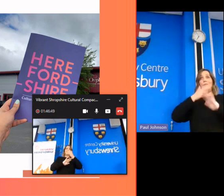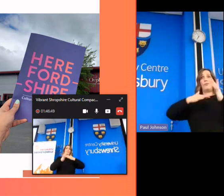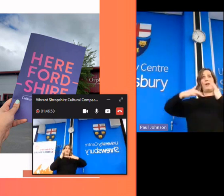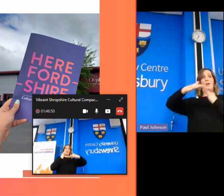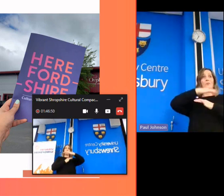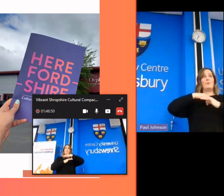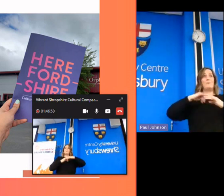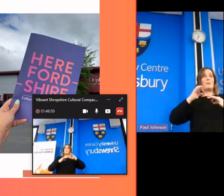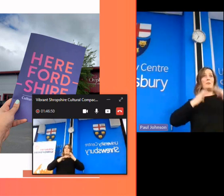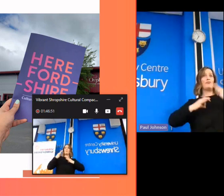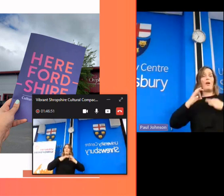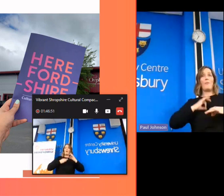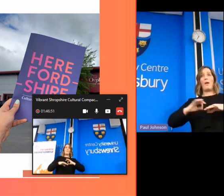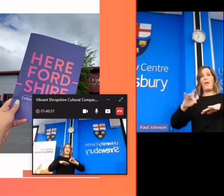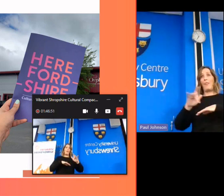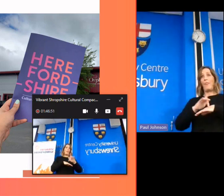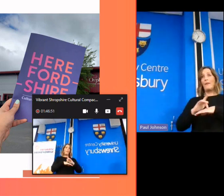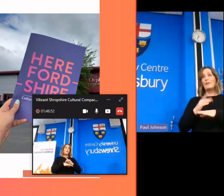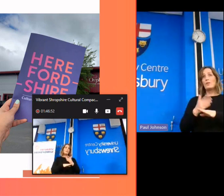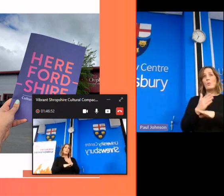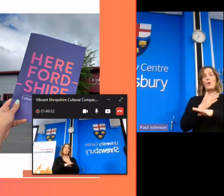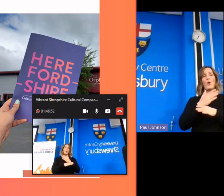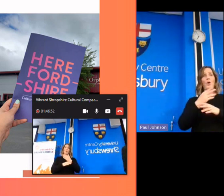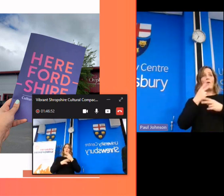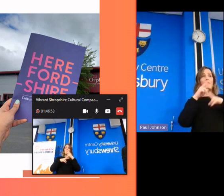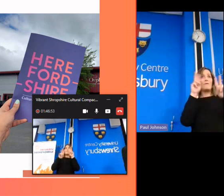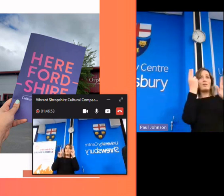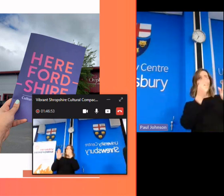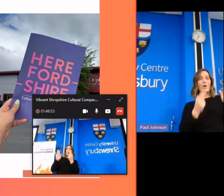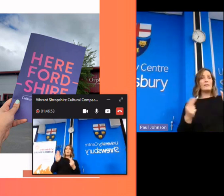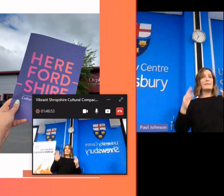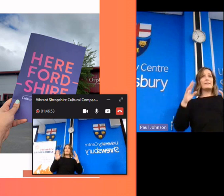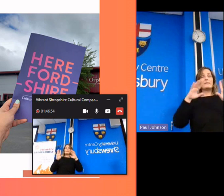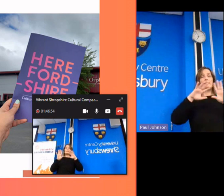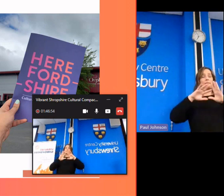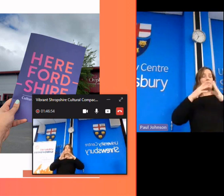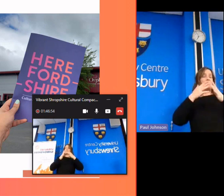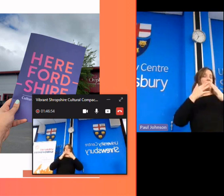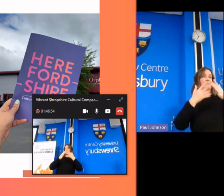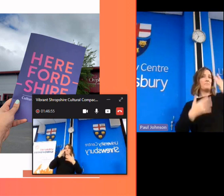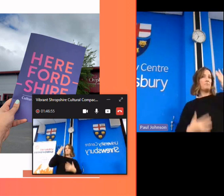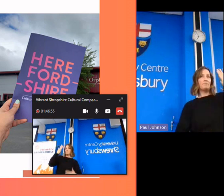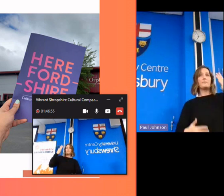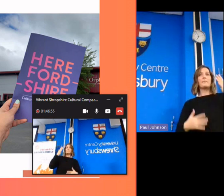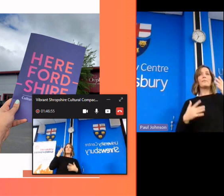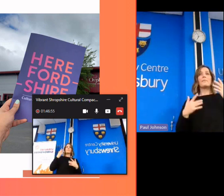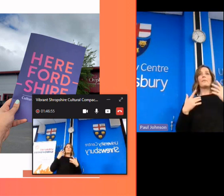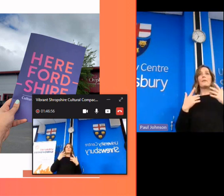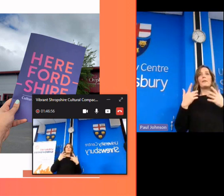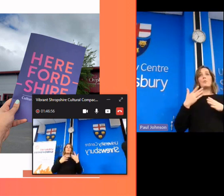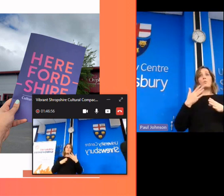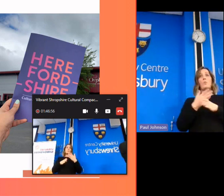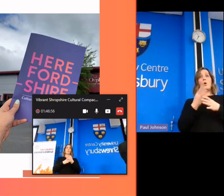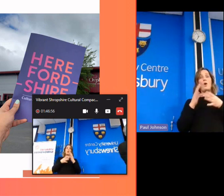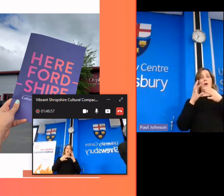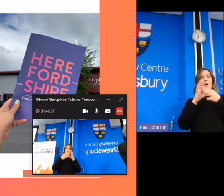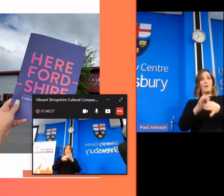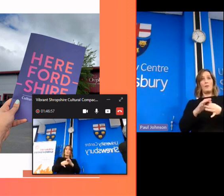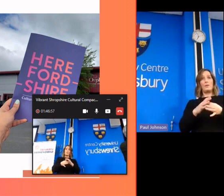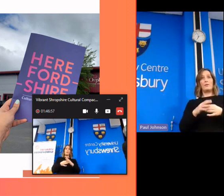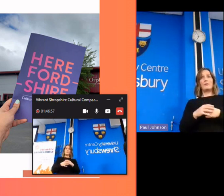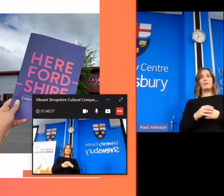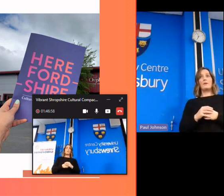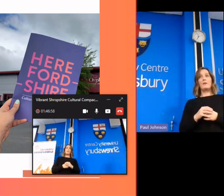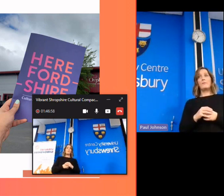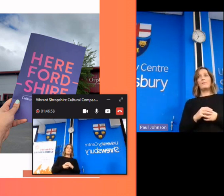be uh drama and theater workers it might be visual artists and so on so forth um but doing that